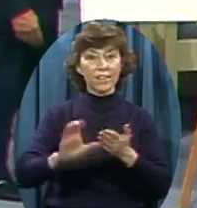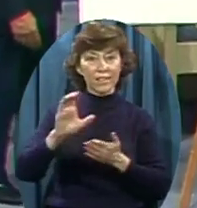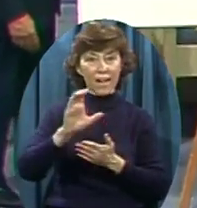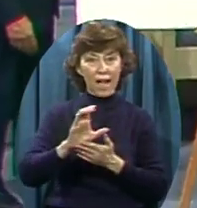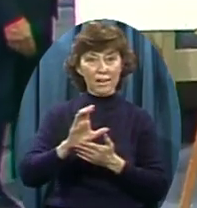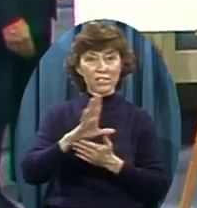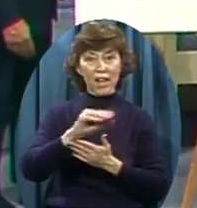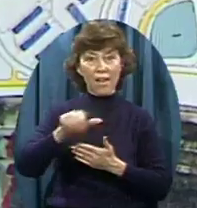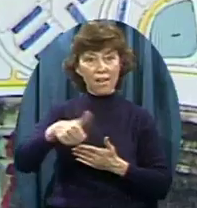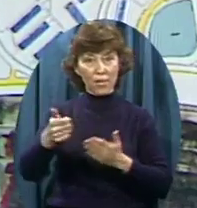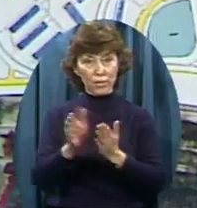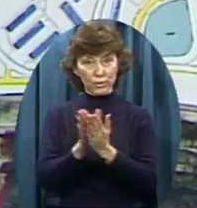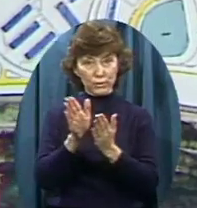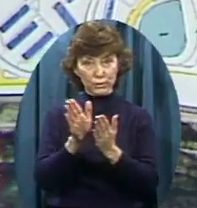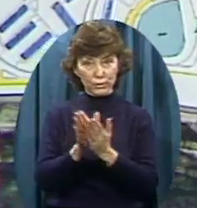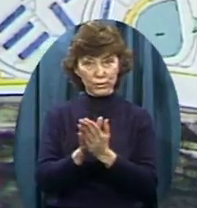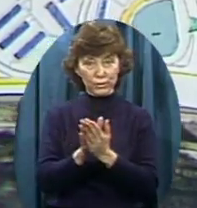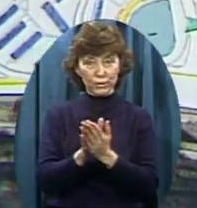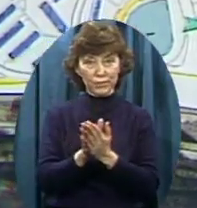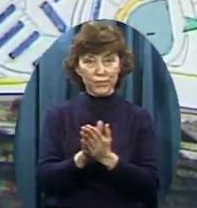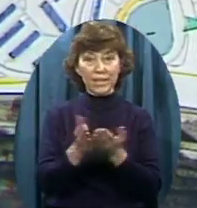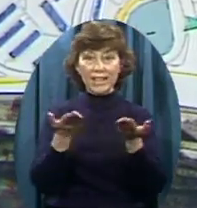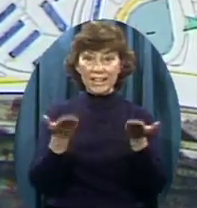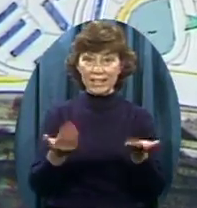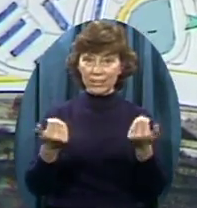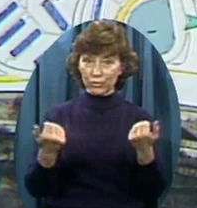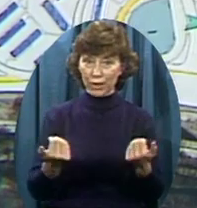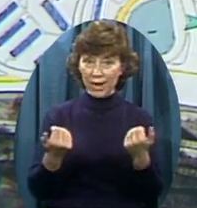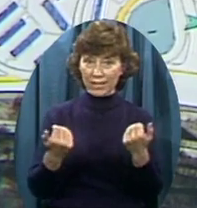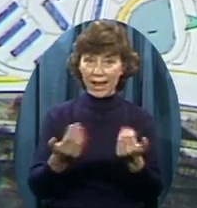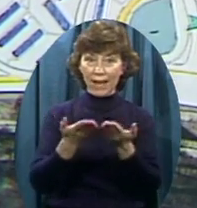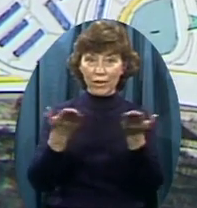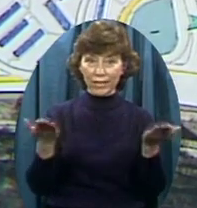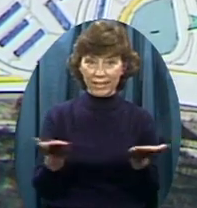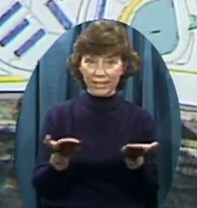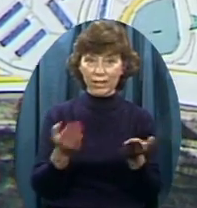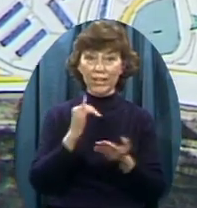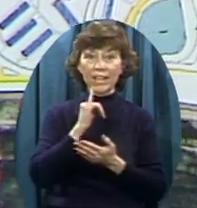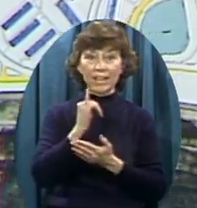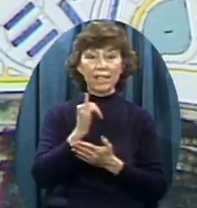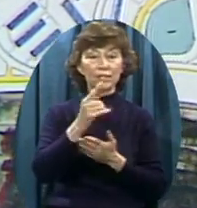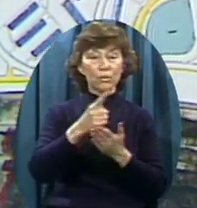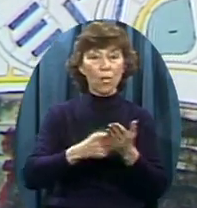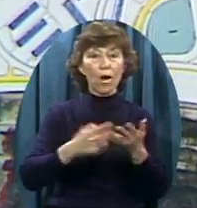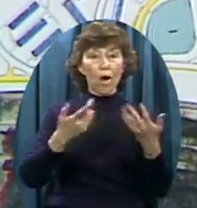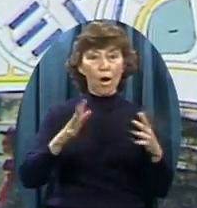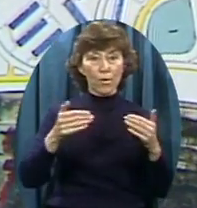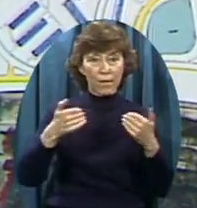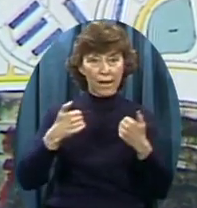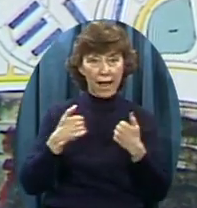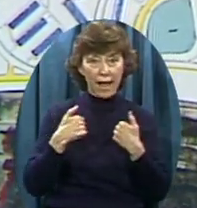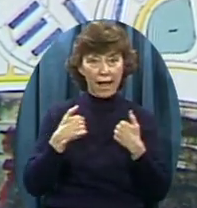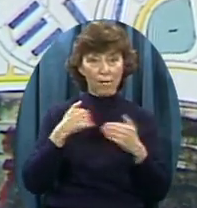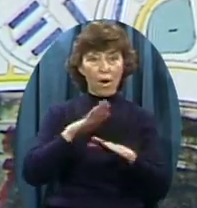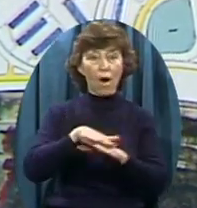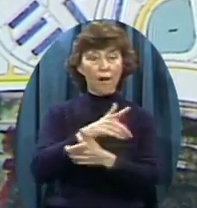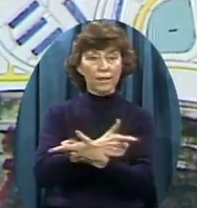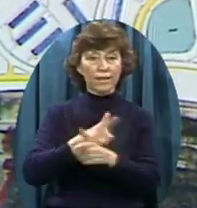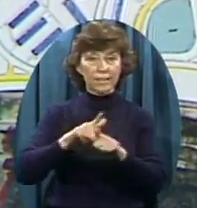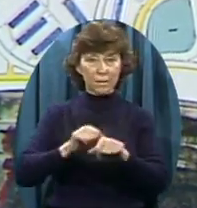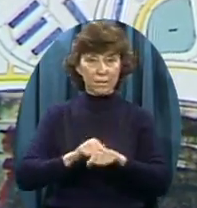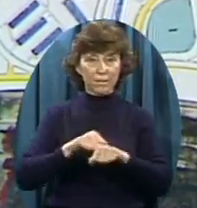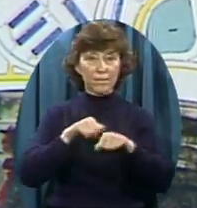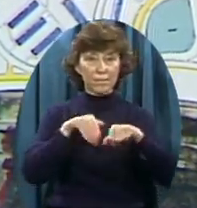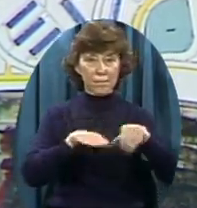For example This baseball field This religion building These four academic buildings This chapel And